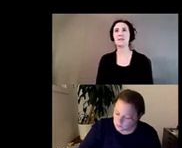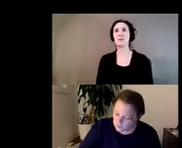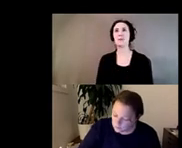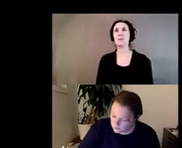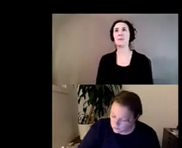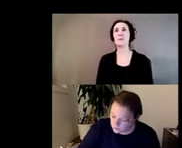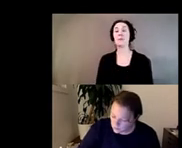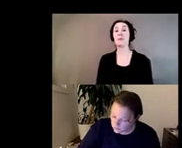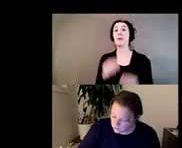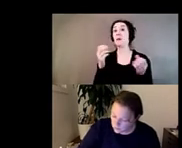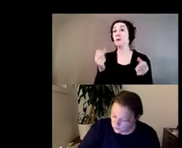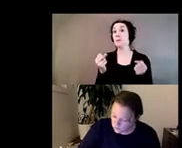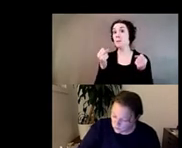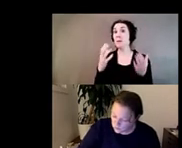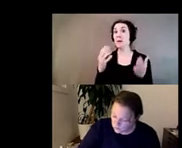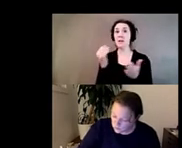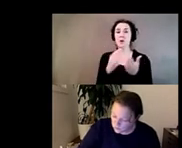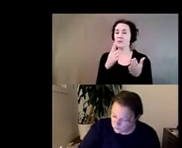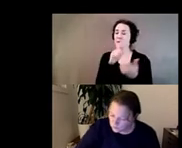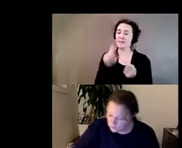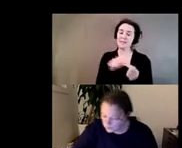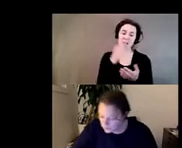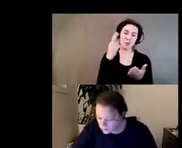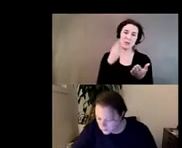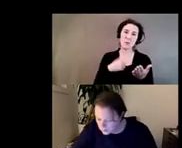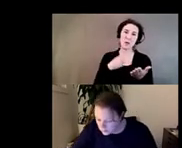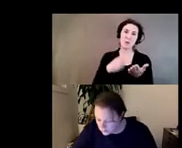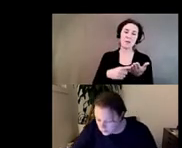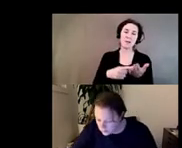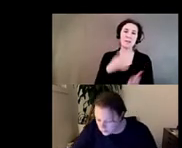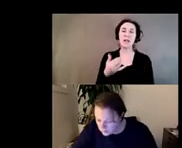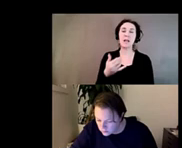for the exact reason that we're discussing right, a lot of those names